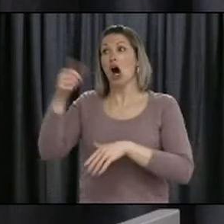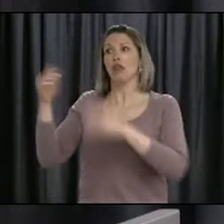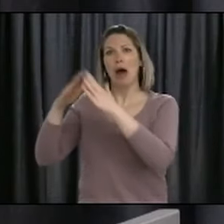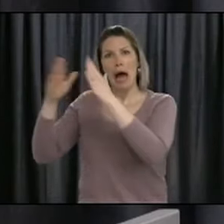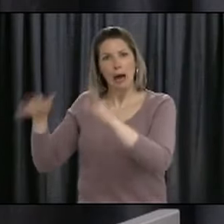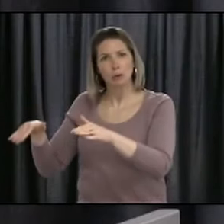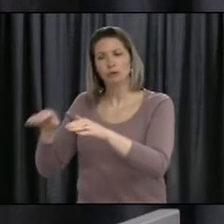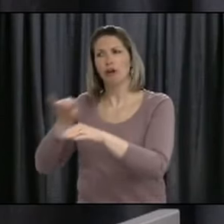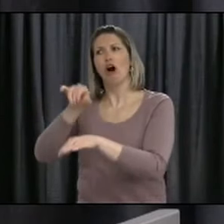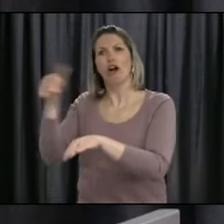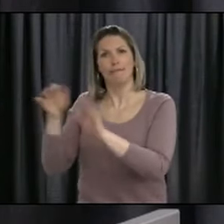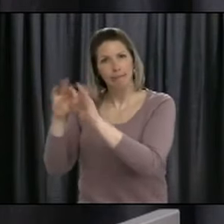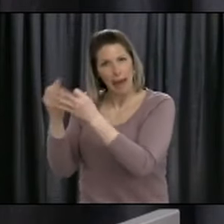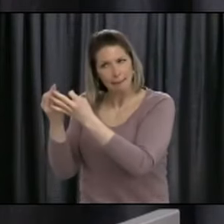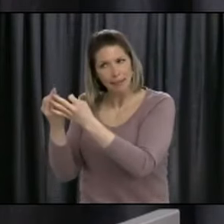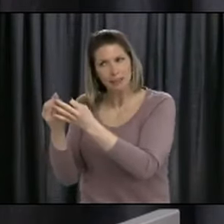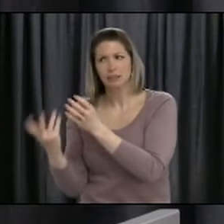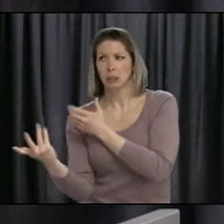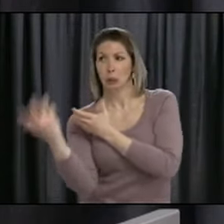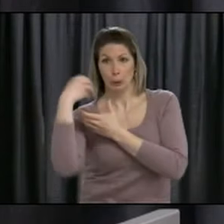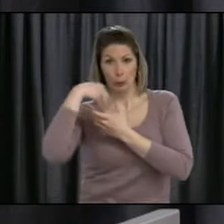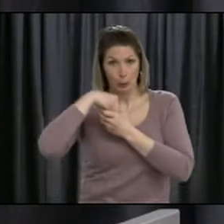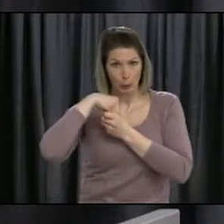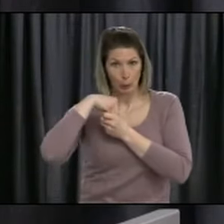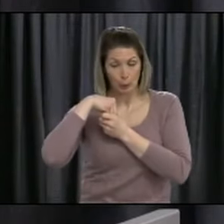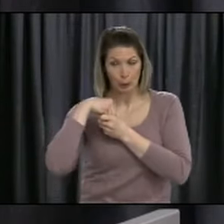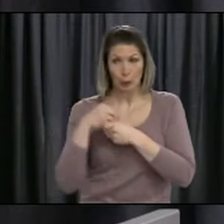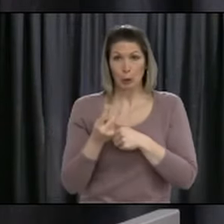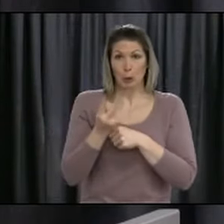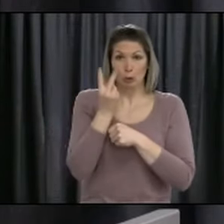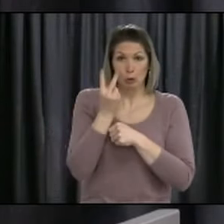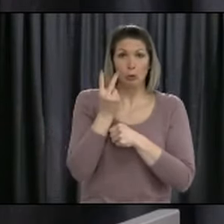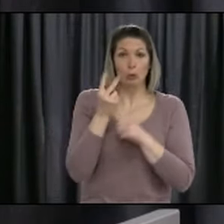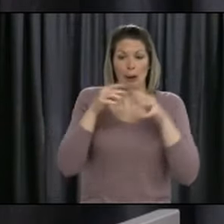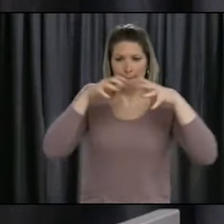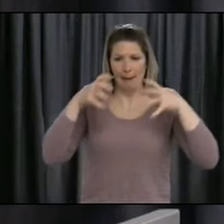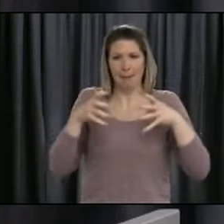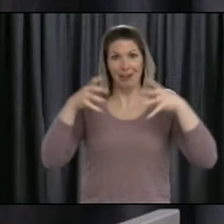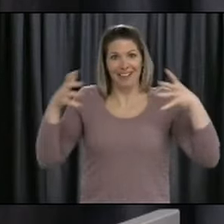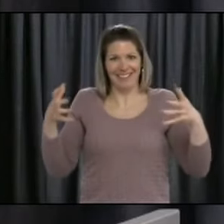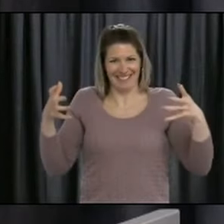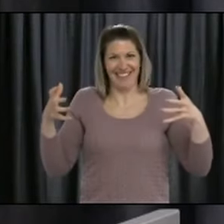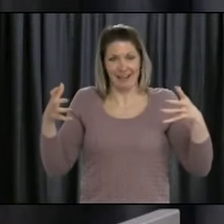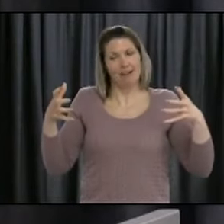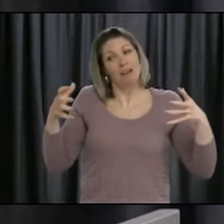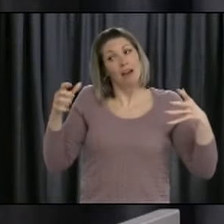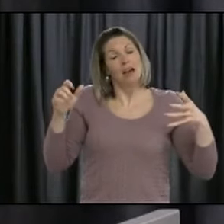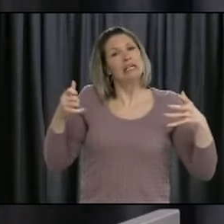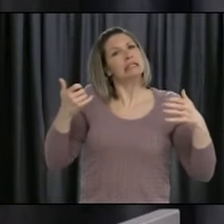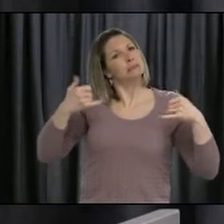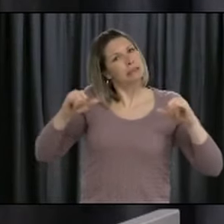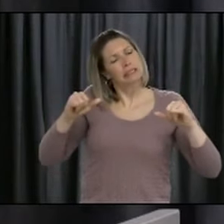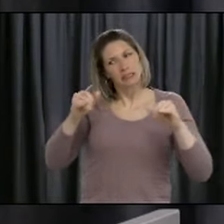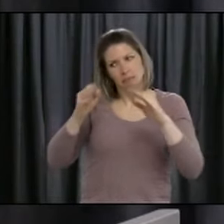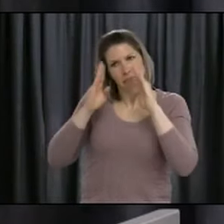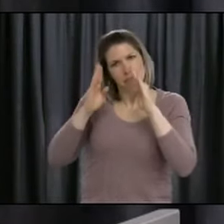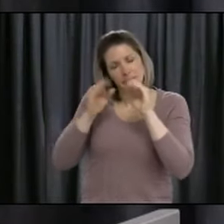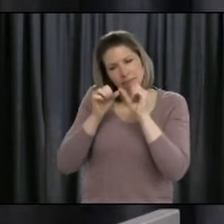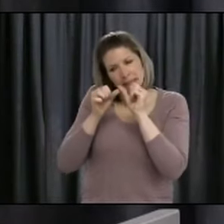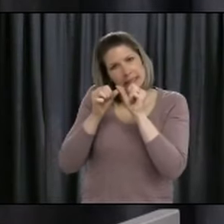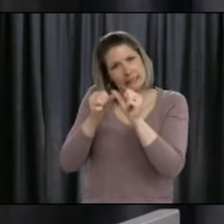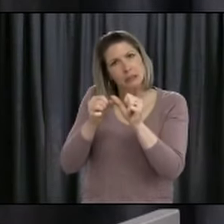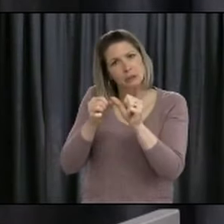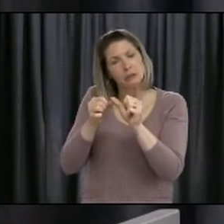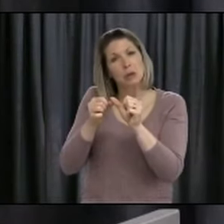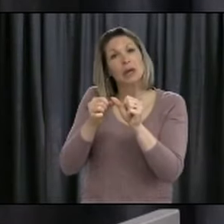And I think if we bear that in mind, if nothing else, for the next little while, it will help us move down these alert levels nearer to